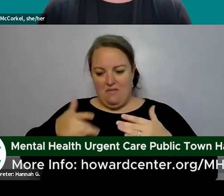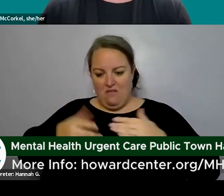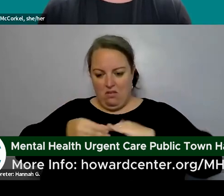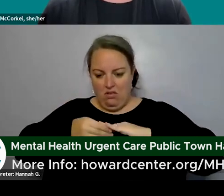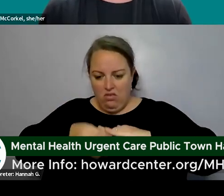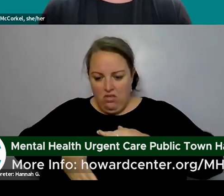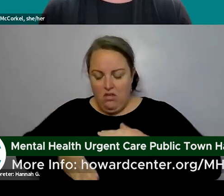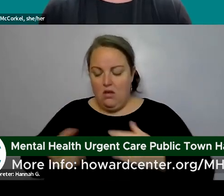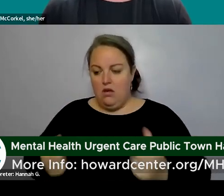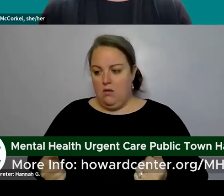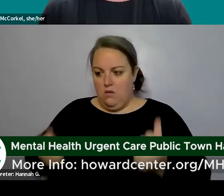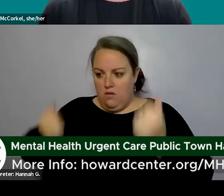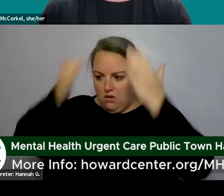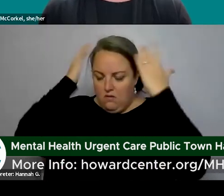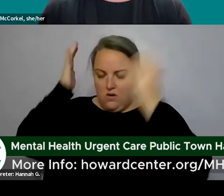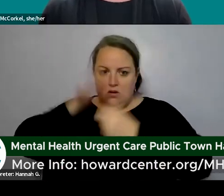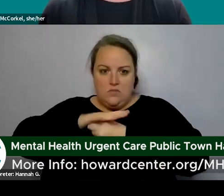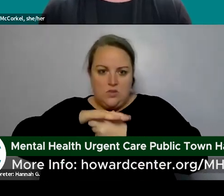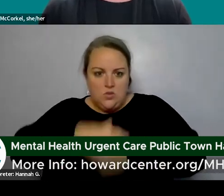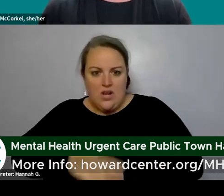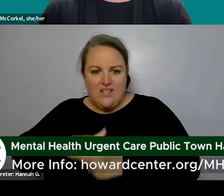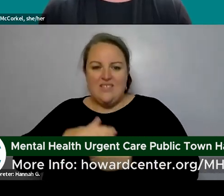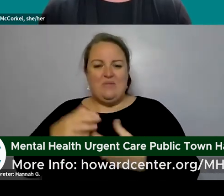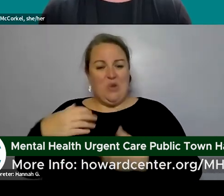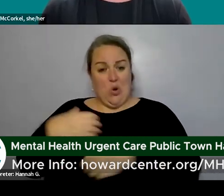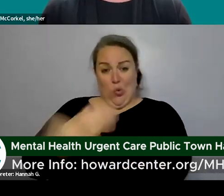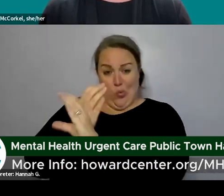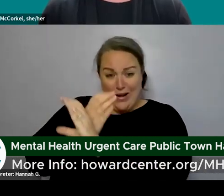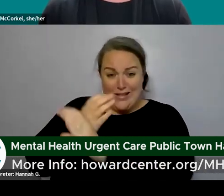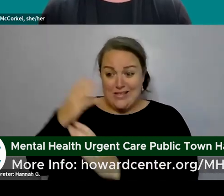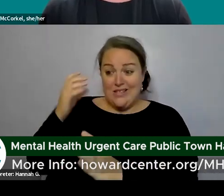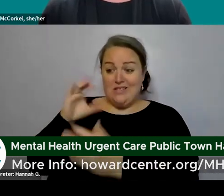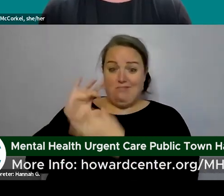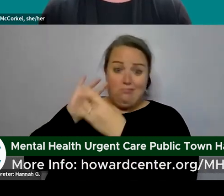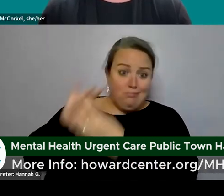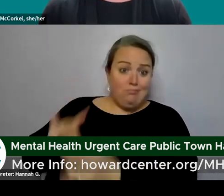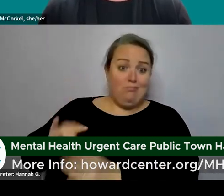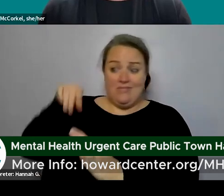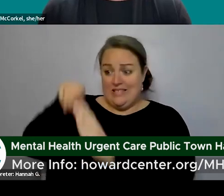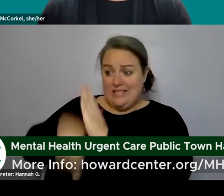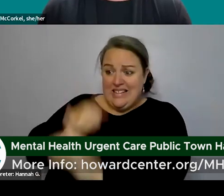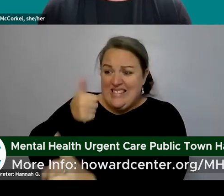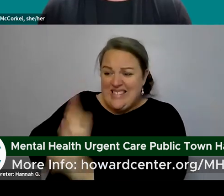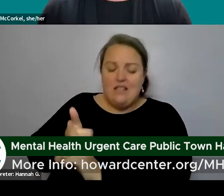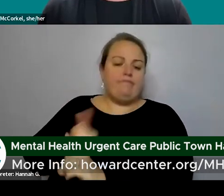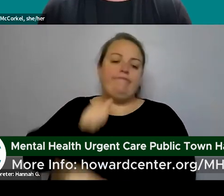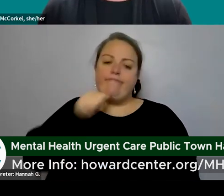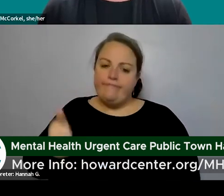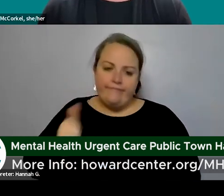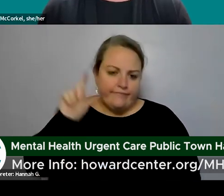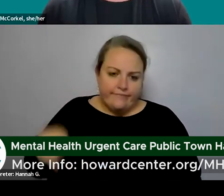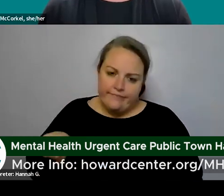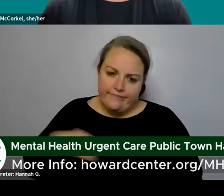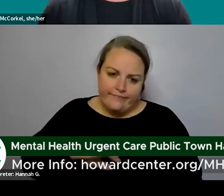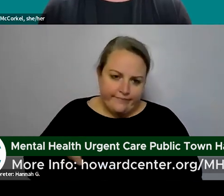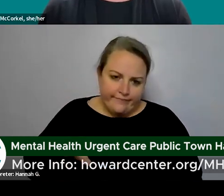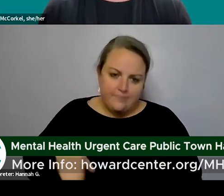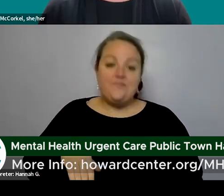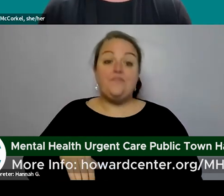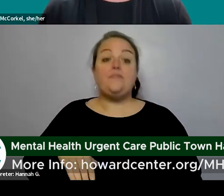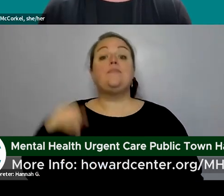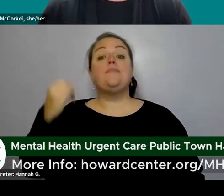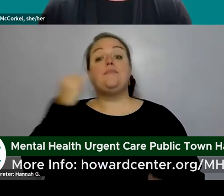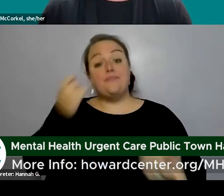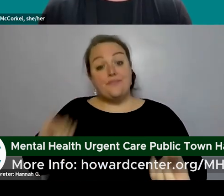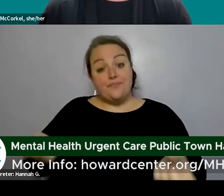overwhelmed and stressed the crisis does not have to be at all related to suicide and when someone comes into mental